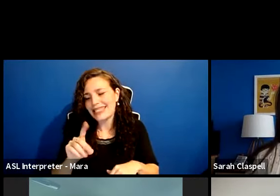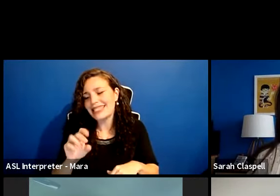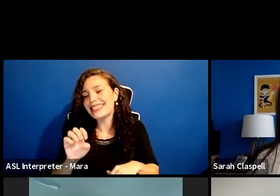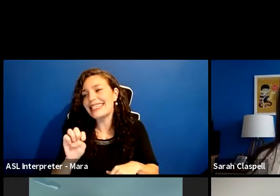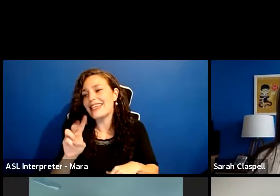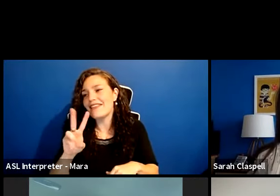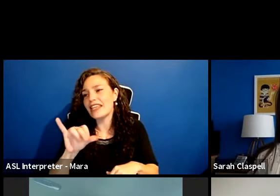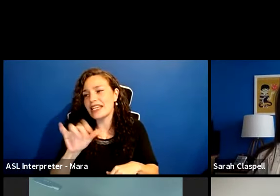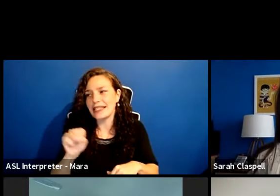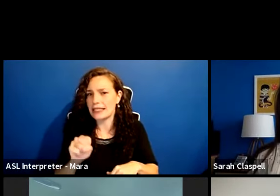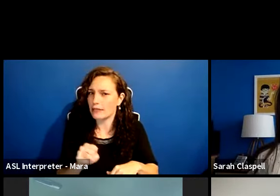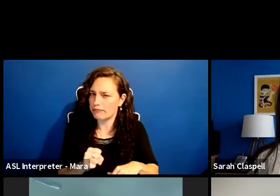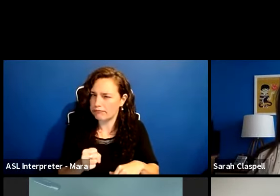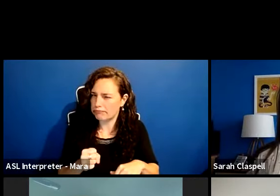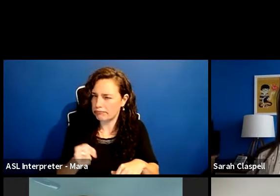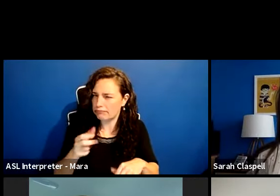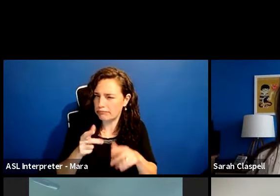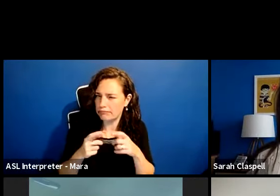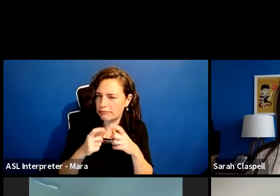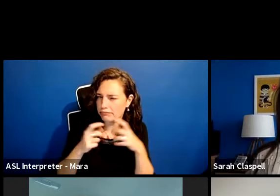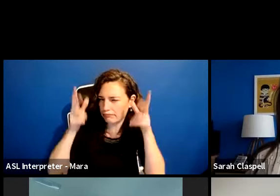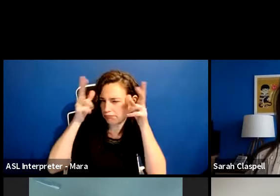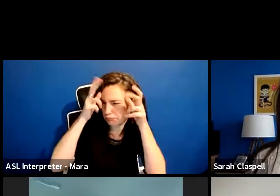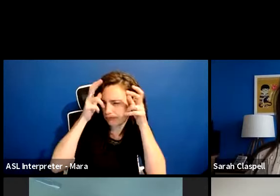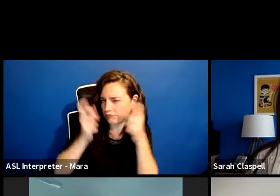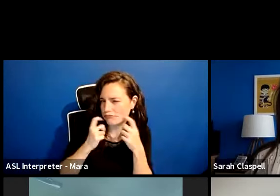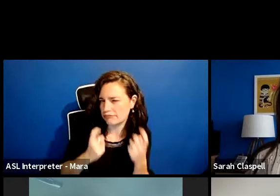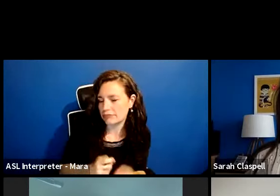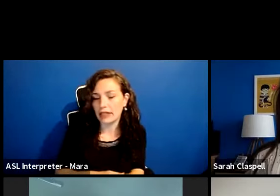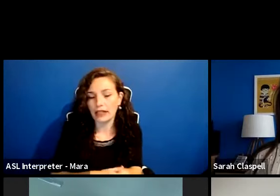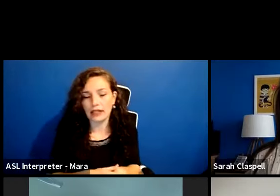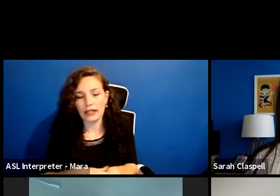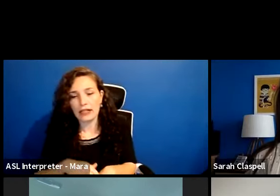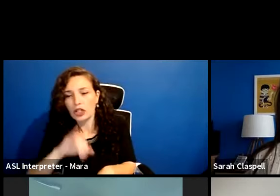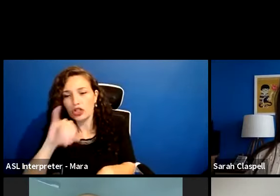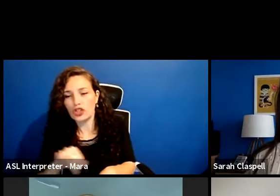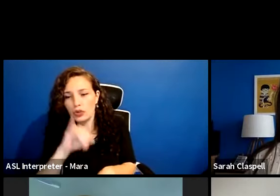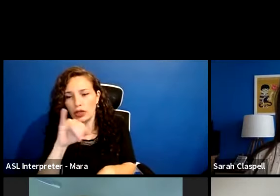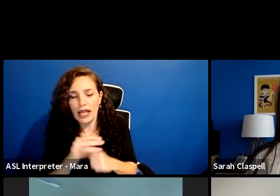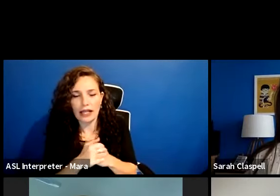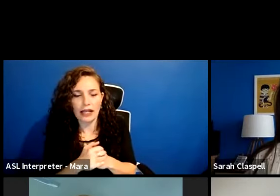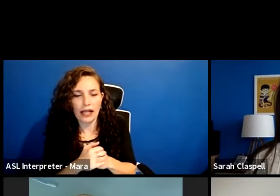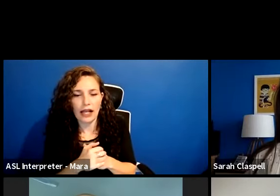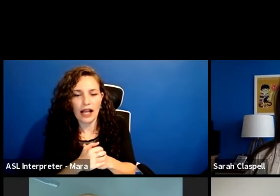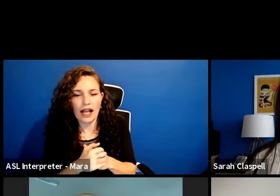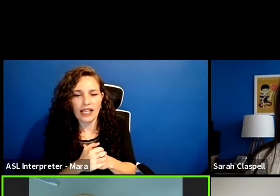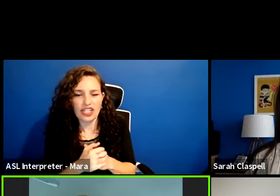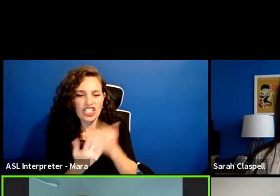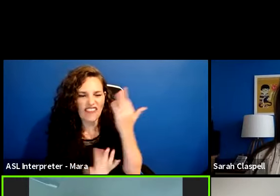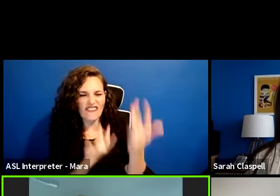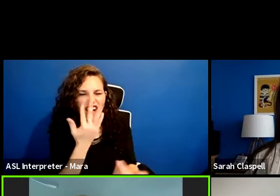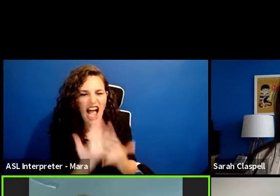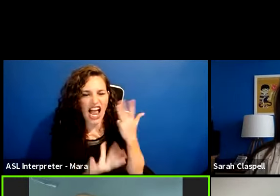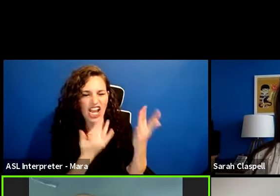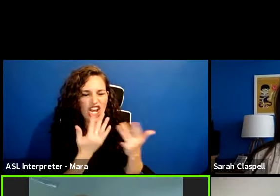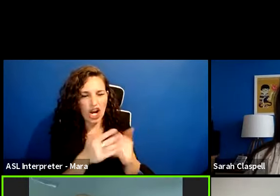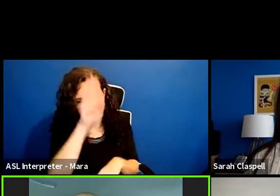devious and Juliet and occupation. Firefighter. All right. Let's see it, Brent. Hmm.